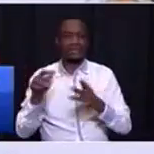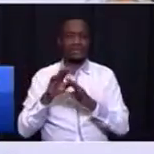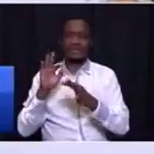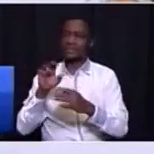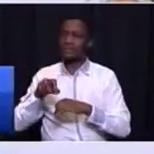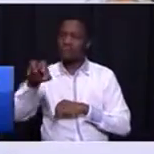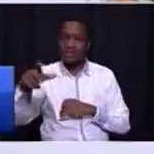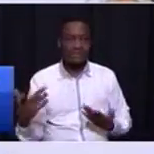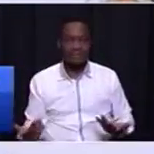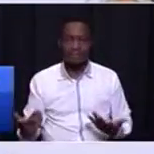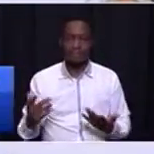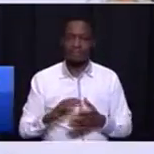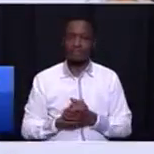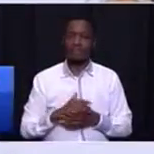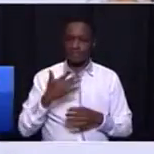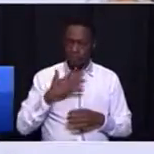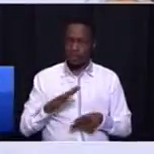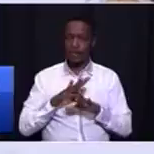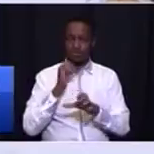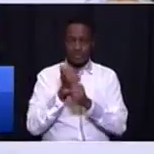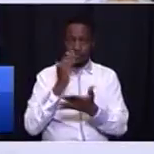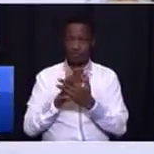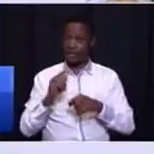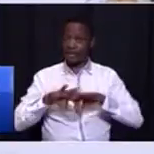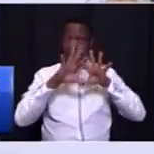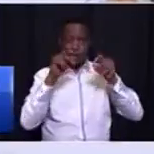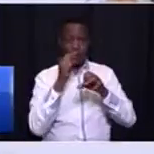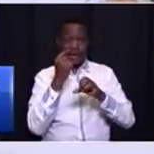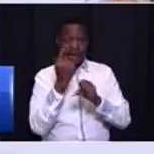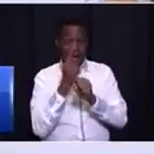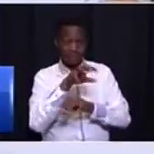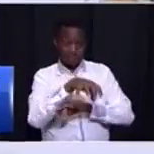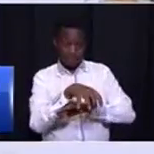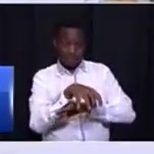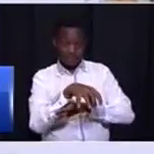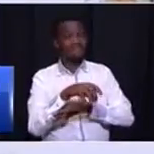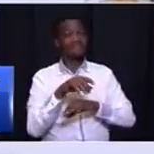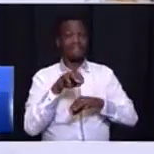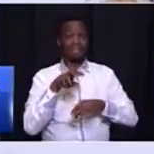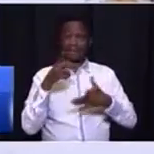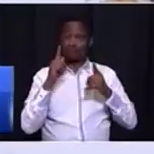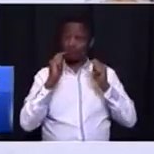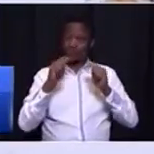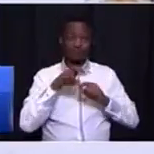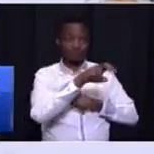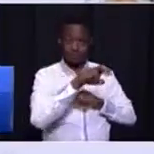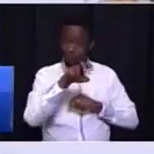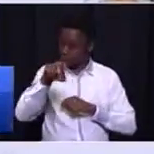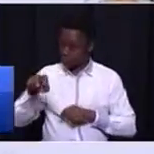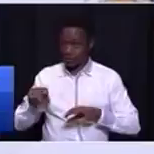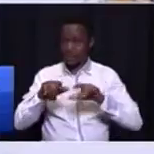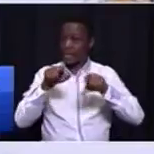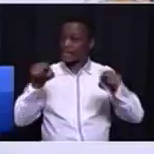doesn't reach them. We want to optimize that. So your plan must also be able to